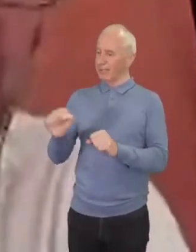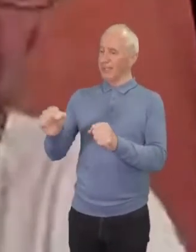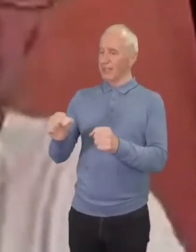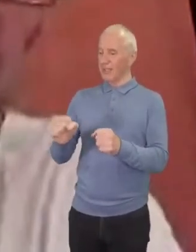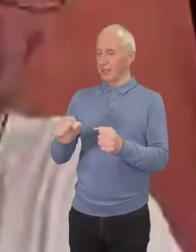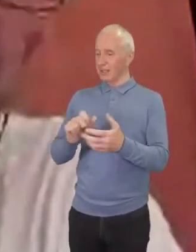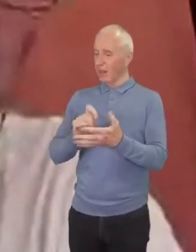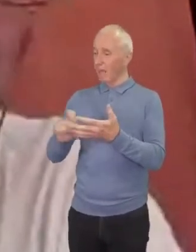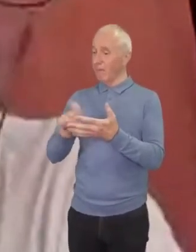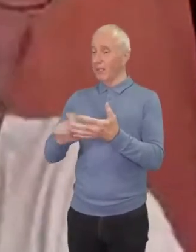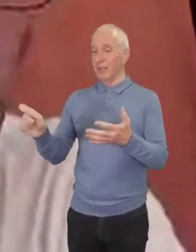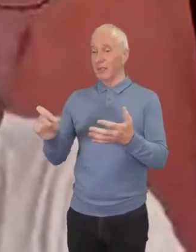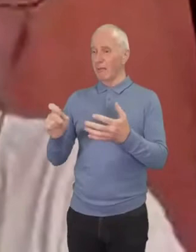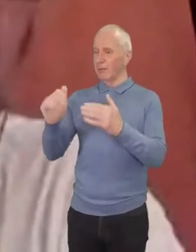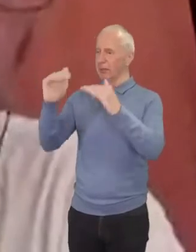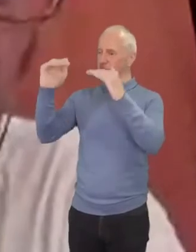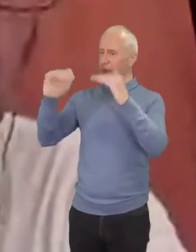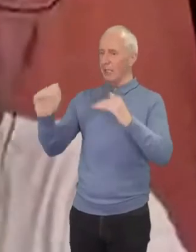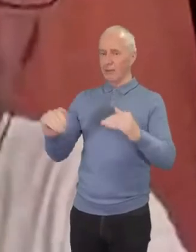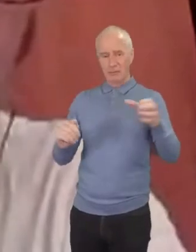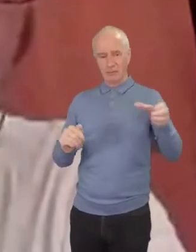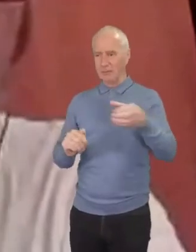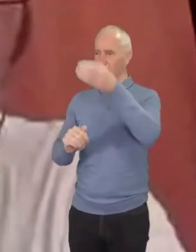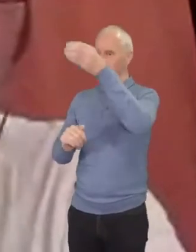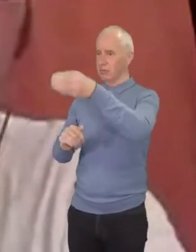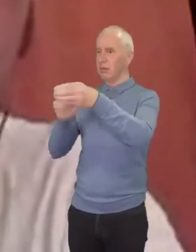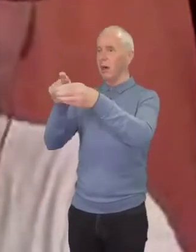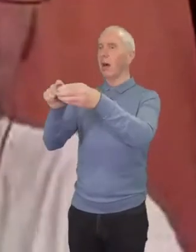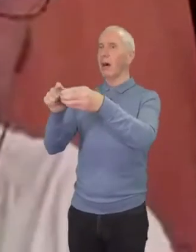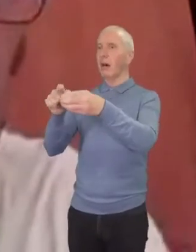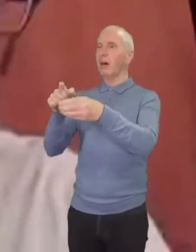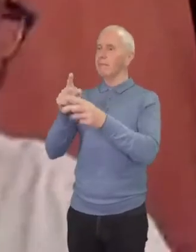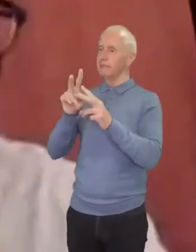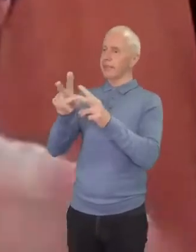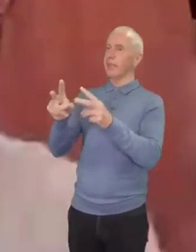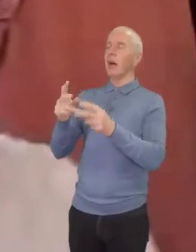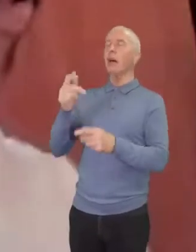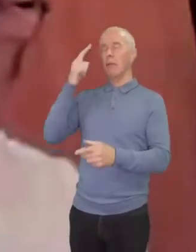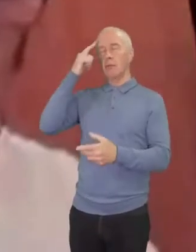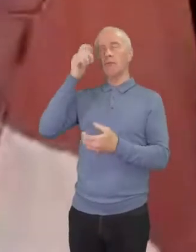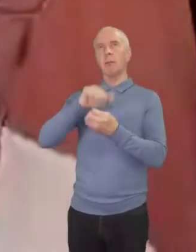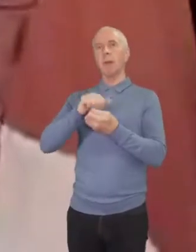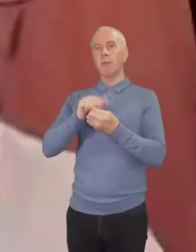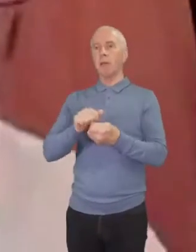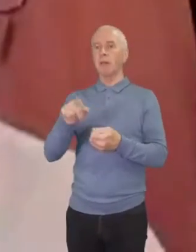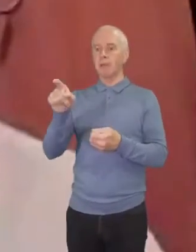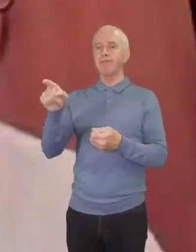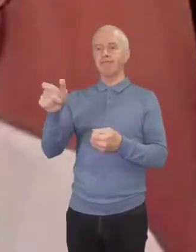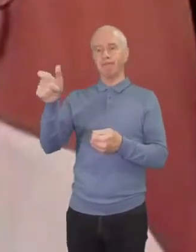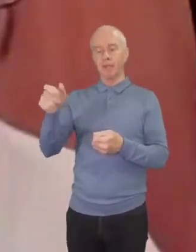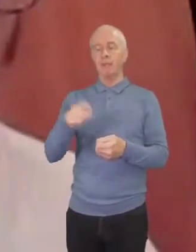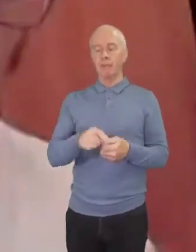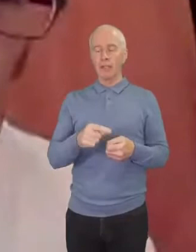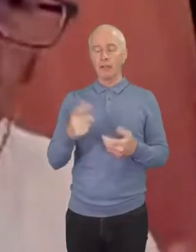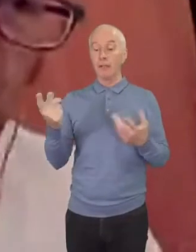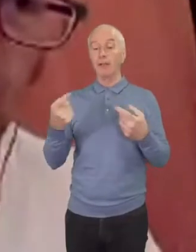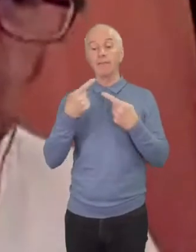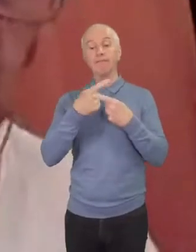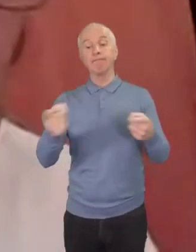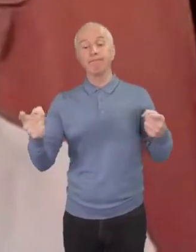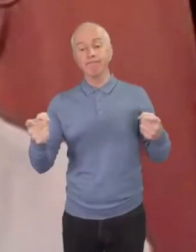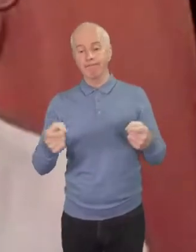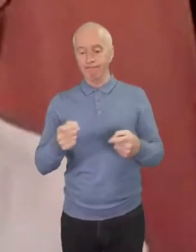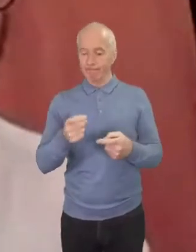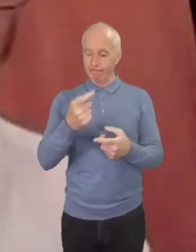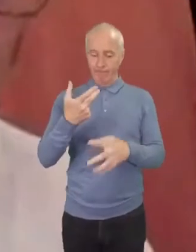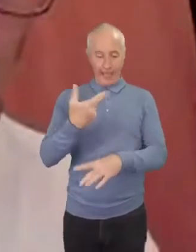humanity behind this and and it wasn't long before our city declared heroin addiction a public health crisis and